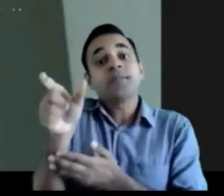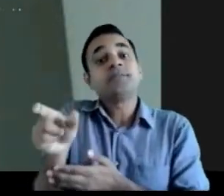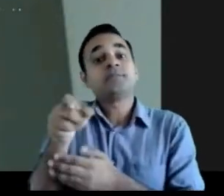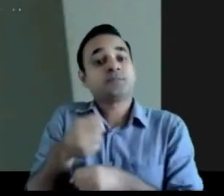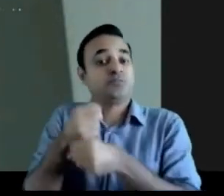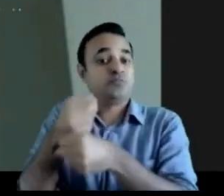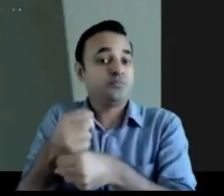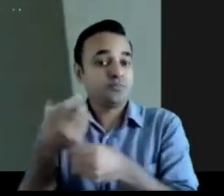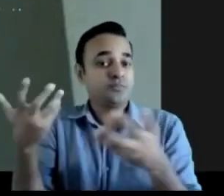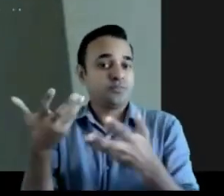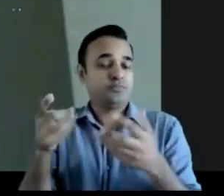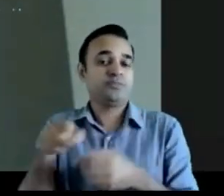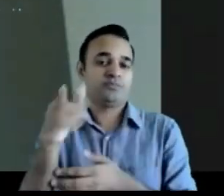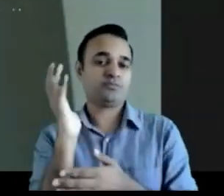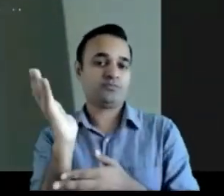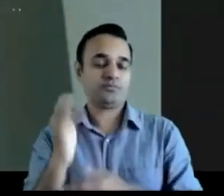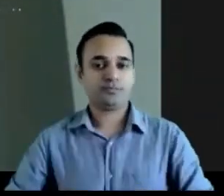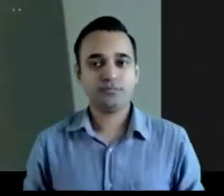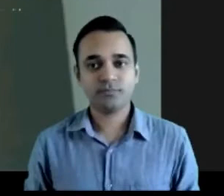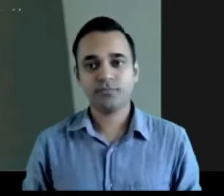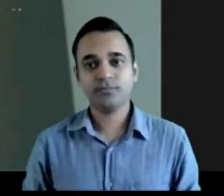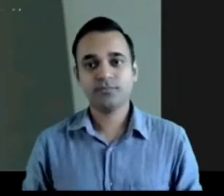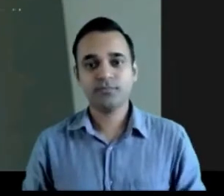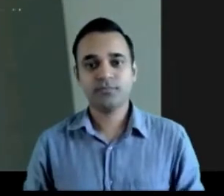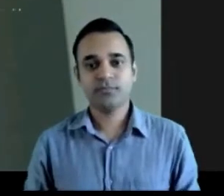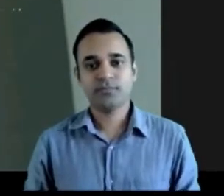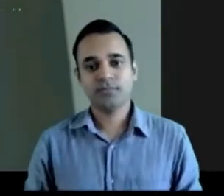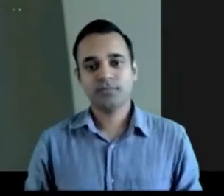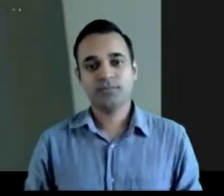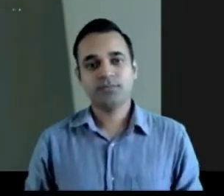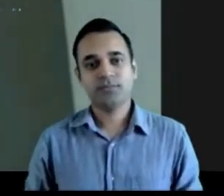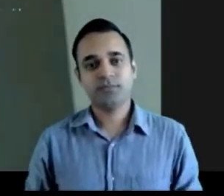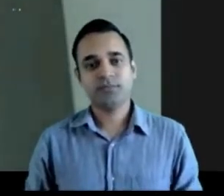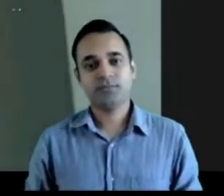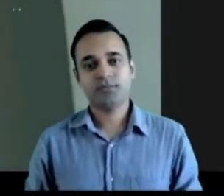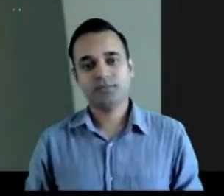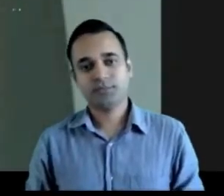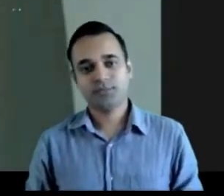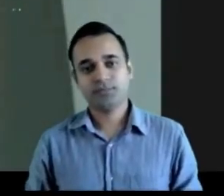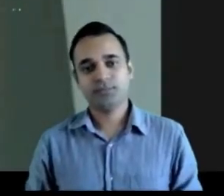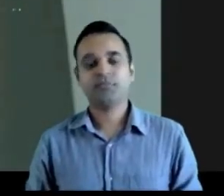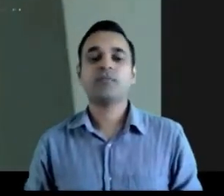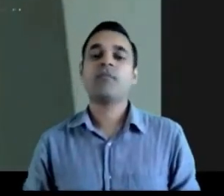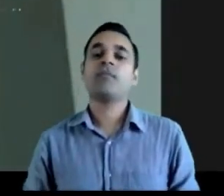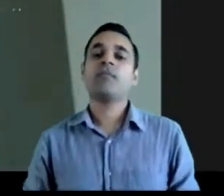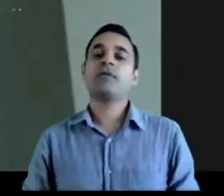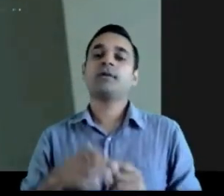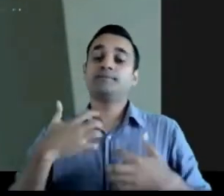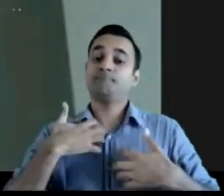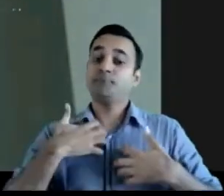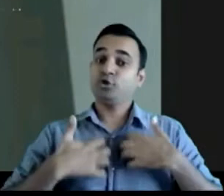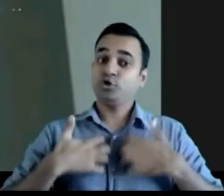few participants and interested in interested the subject we're going to work in breakout rooms so i will pass the word to